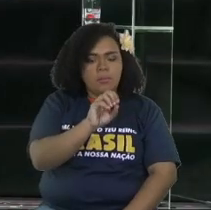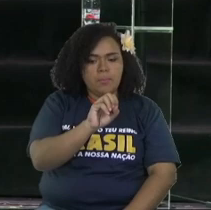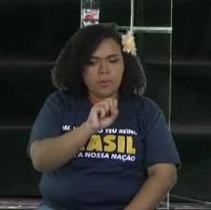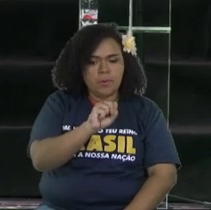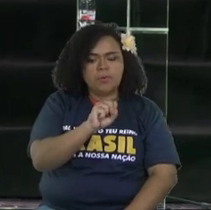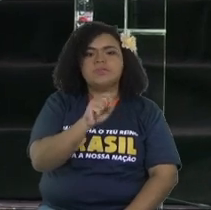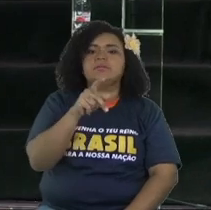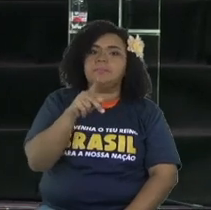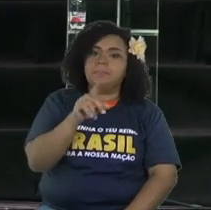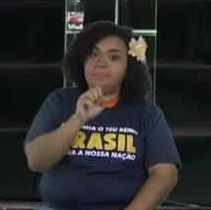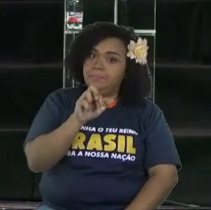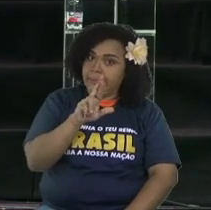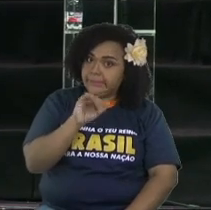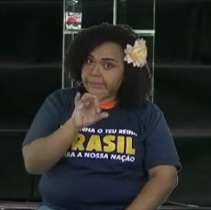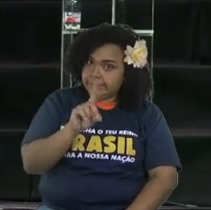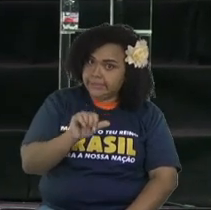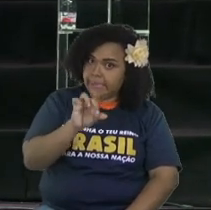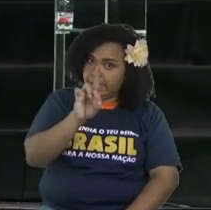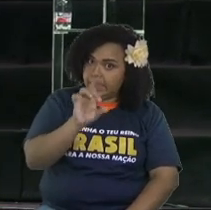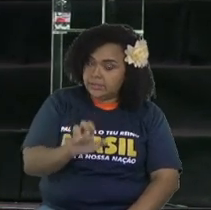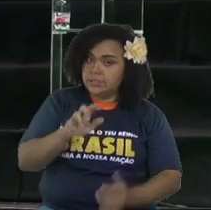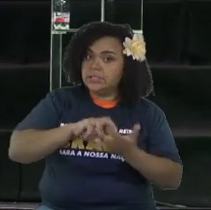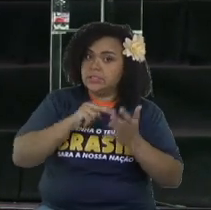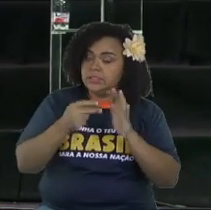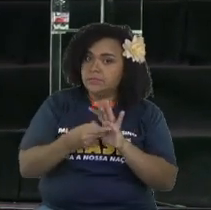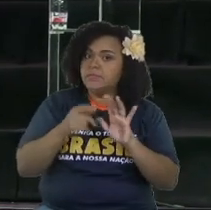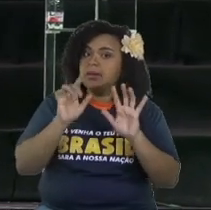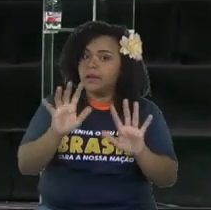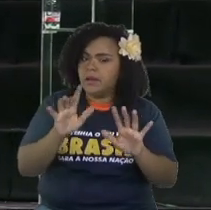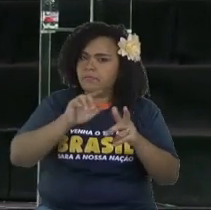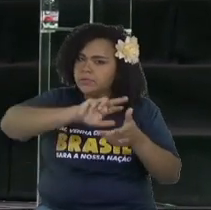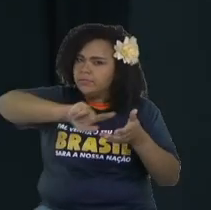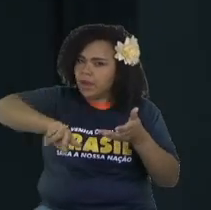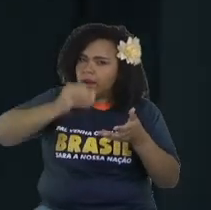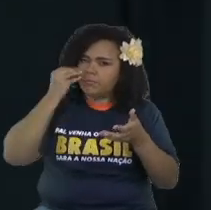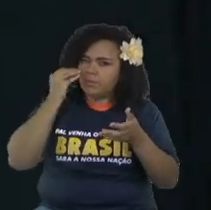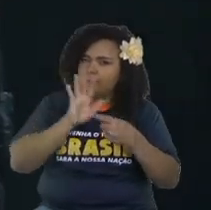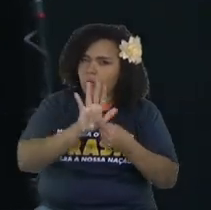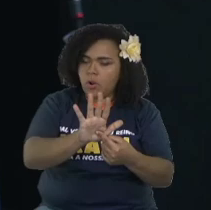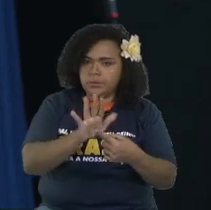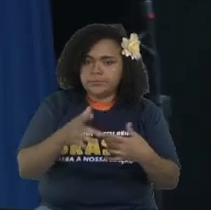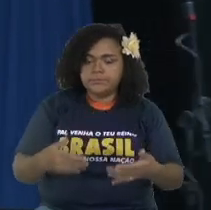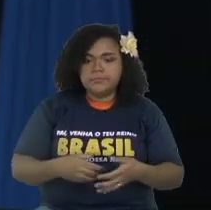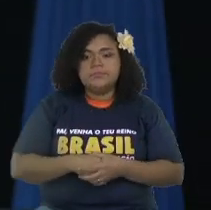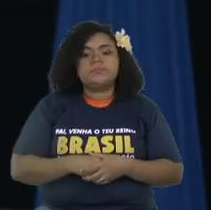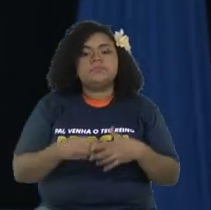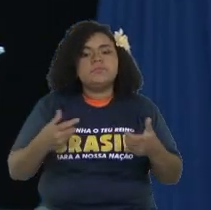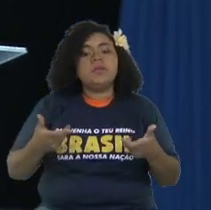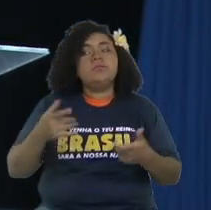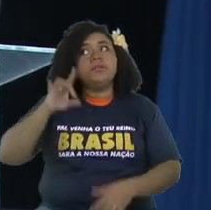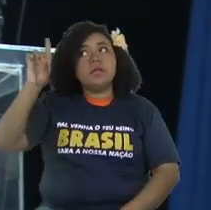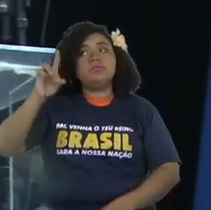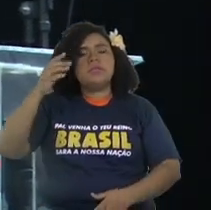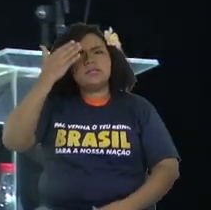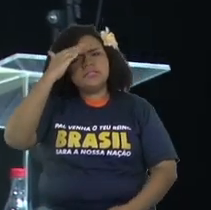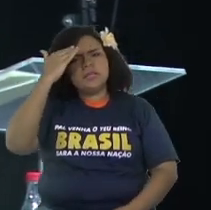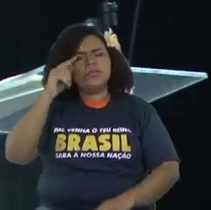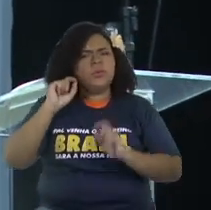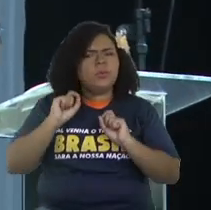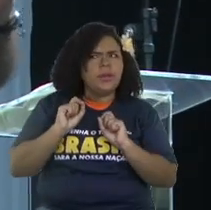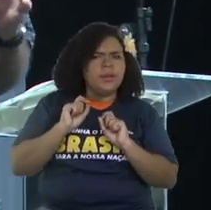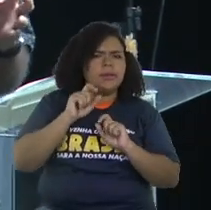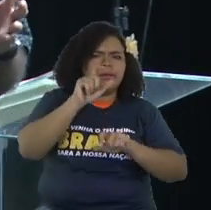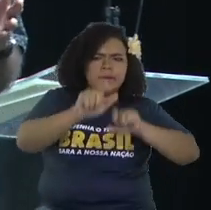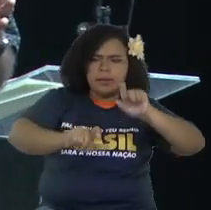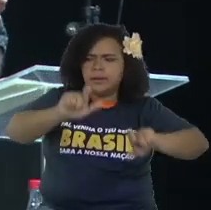We're going to talk about prosperity, and God speaks more about prosperity than in heaven, because God understands